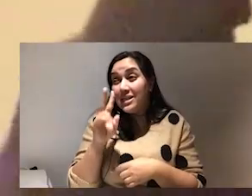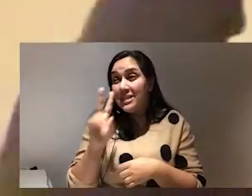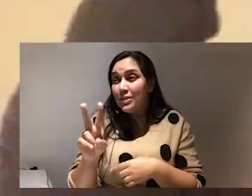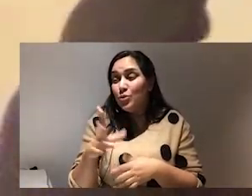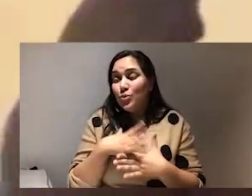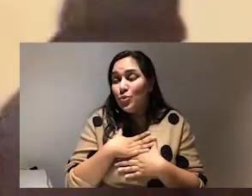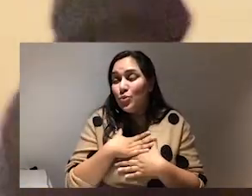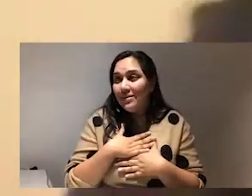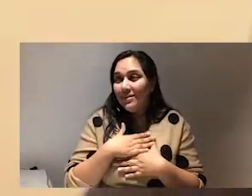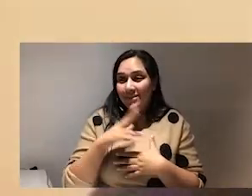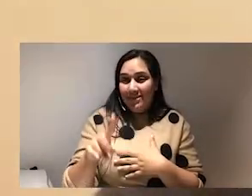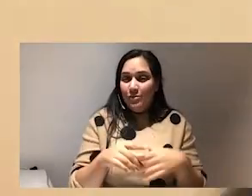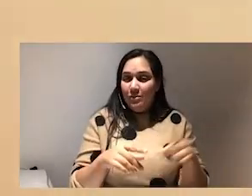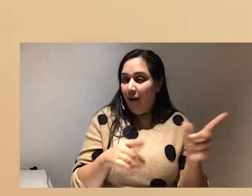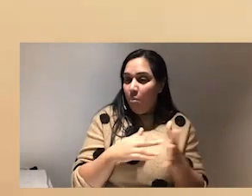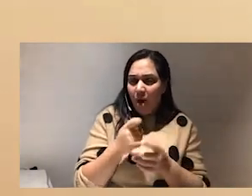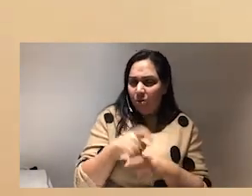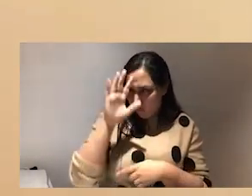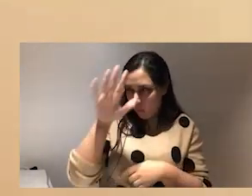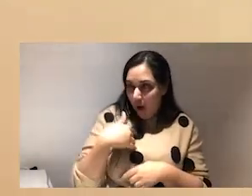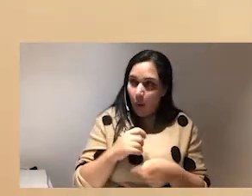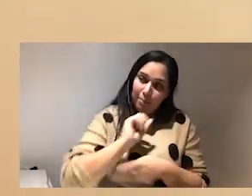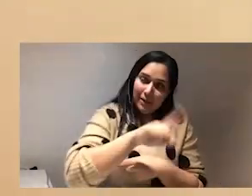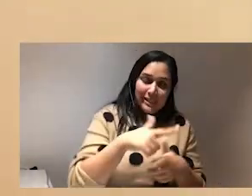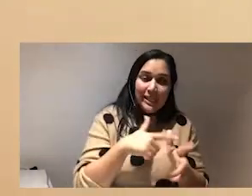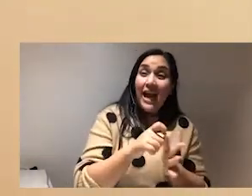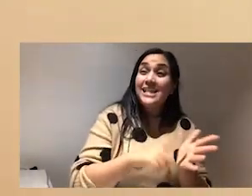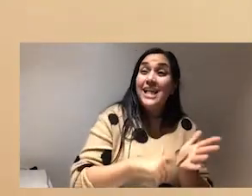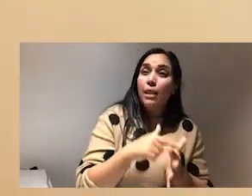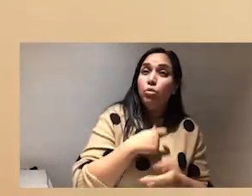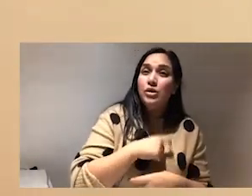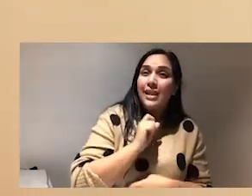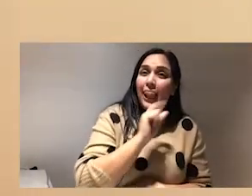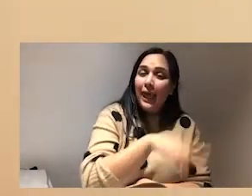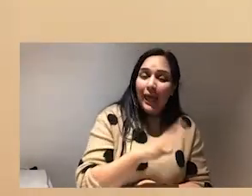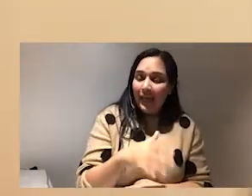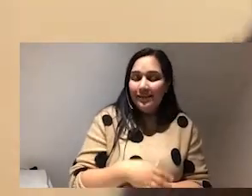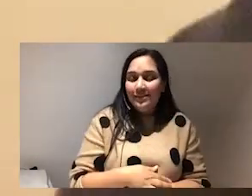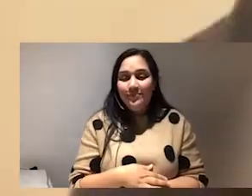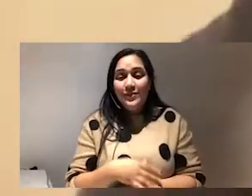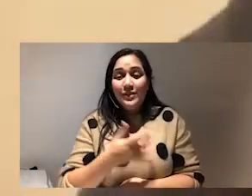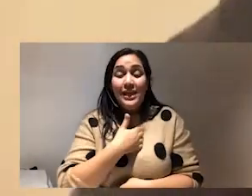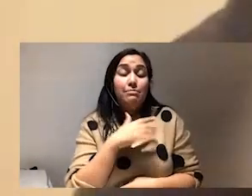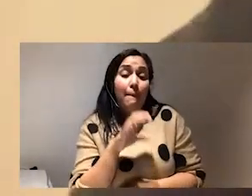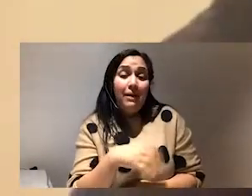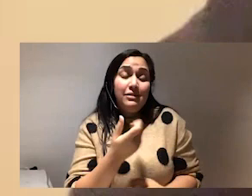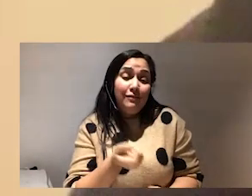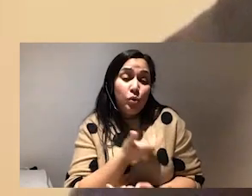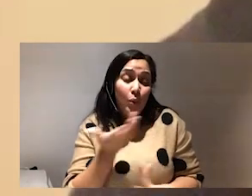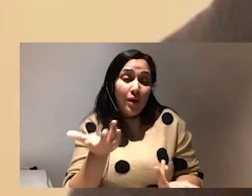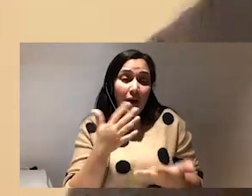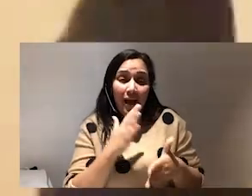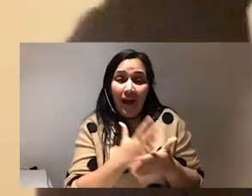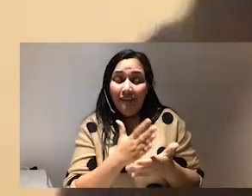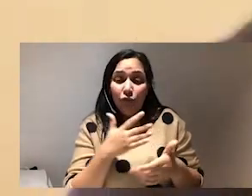so my so that is my that is my my space of my my place of joy i've got really really fun